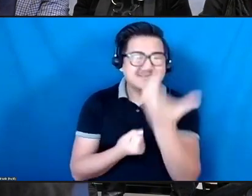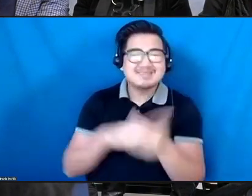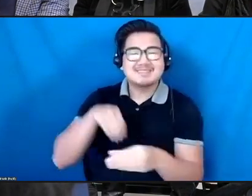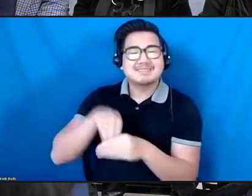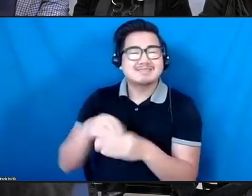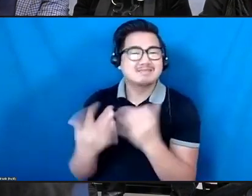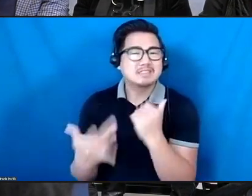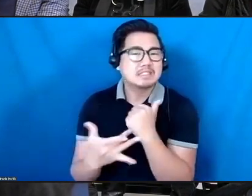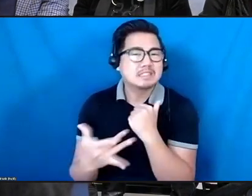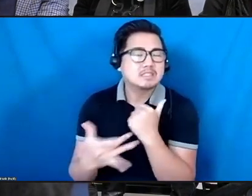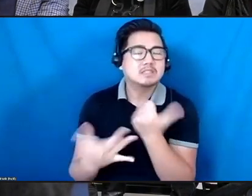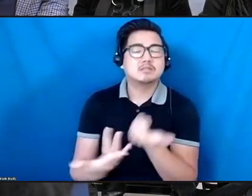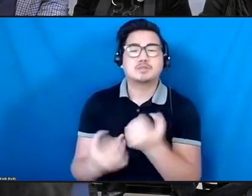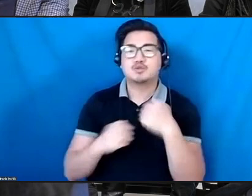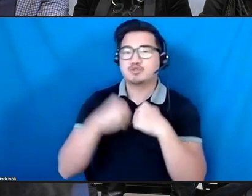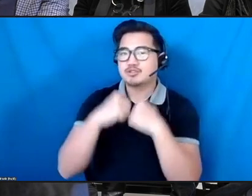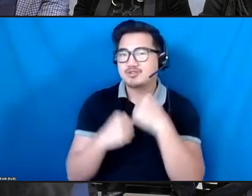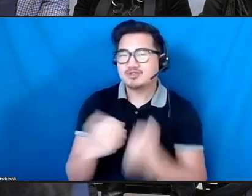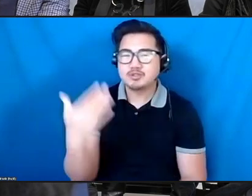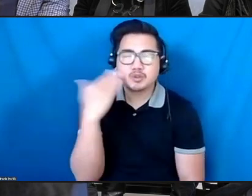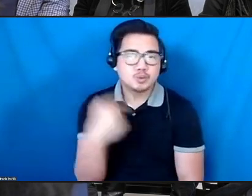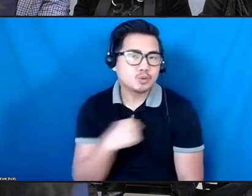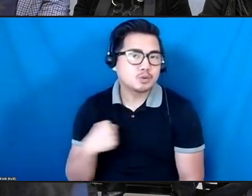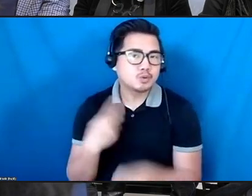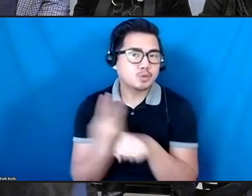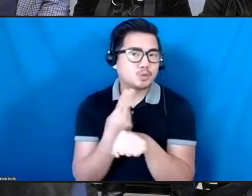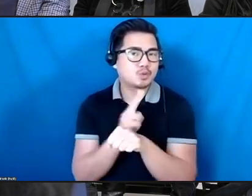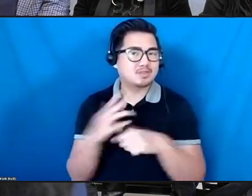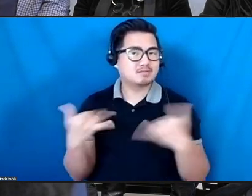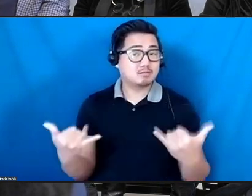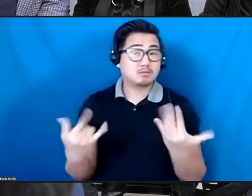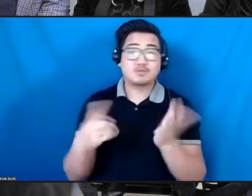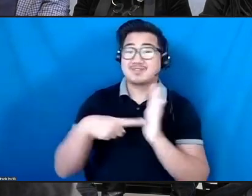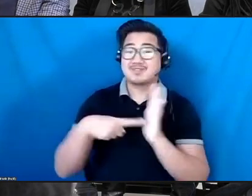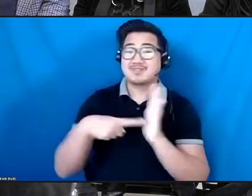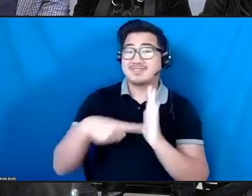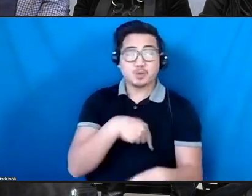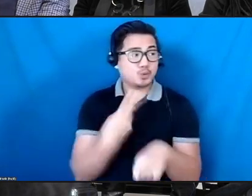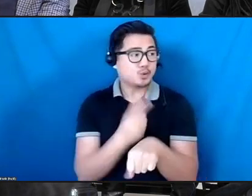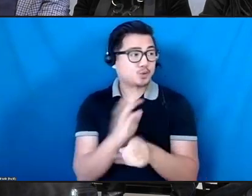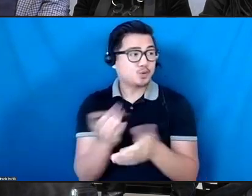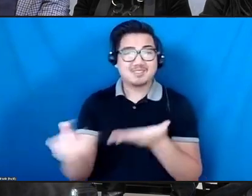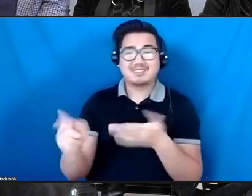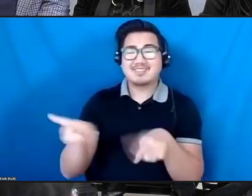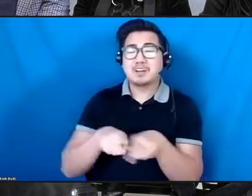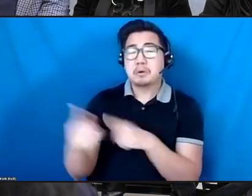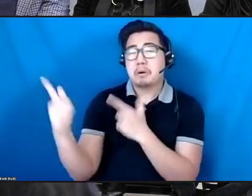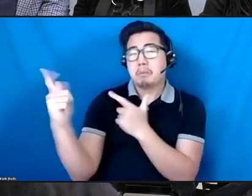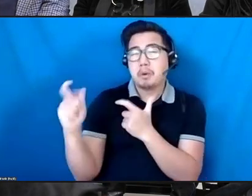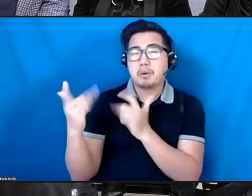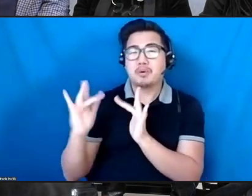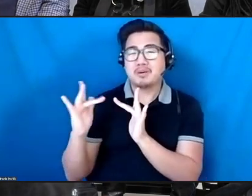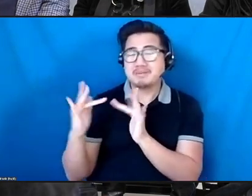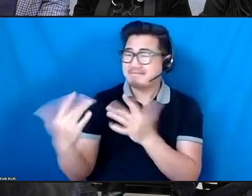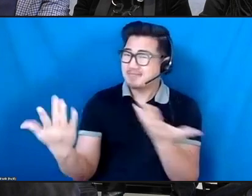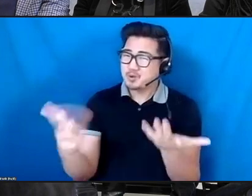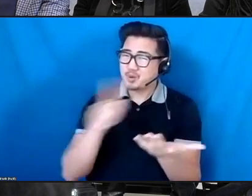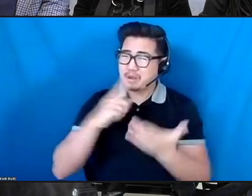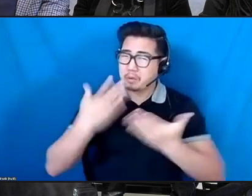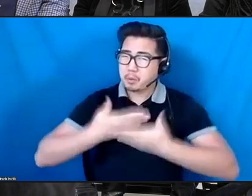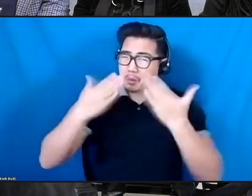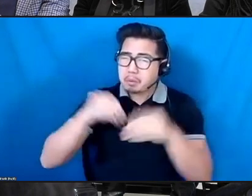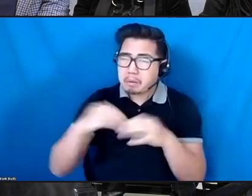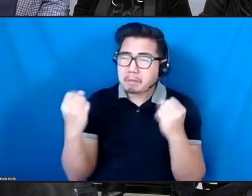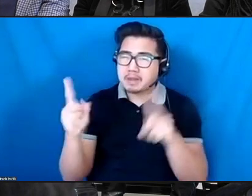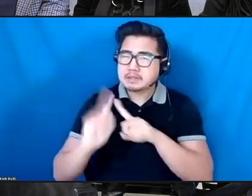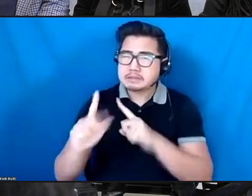thinking that we use every day. We are using equipment and high-speed internet not available in many indigenous communities. Even the